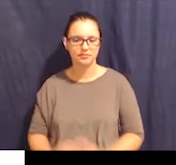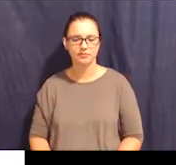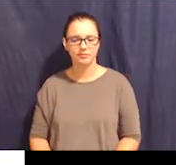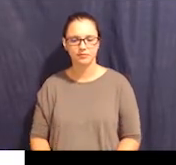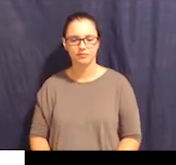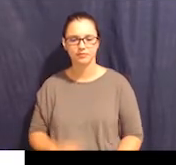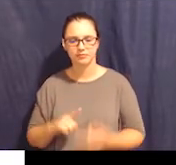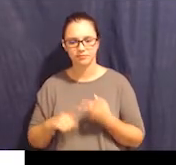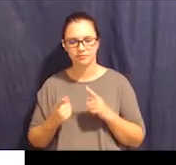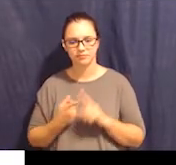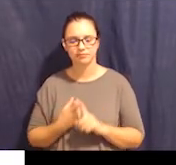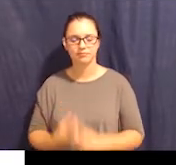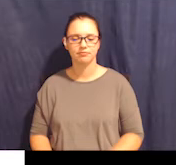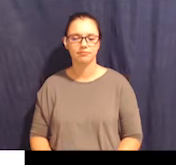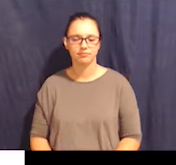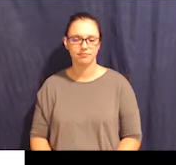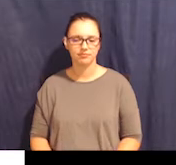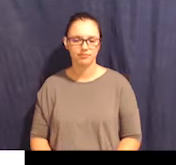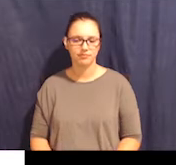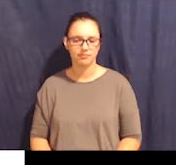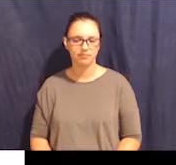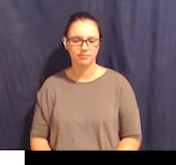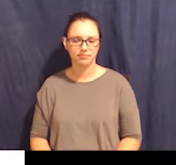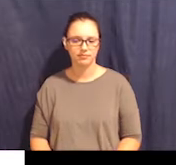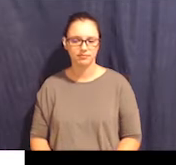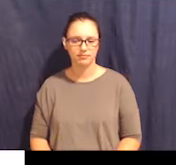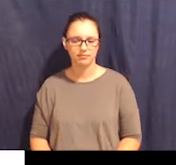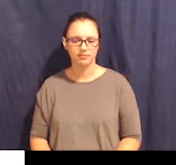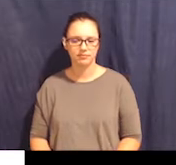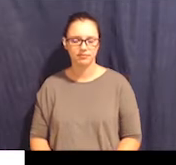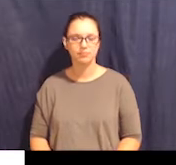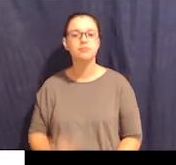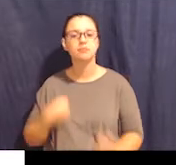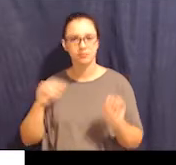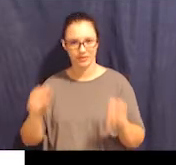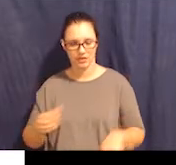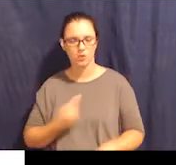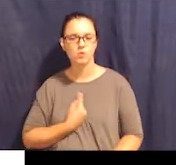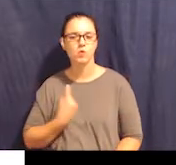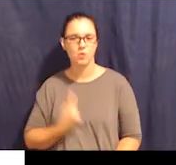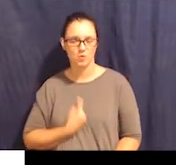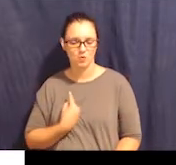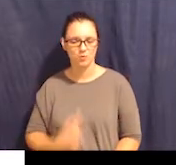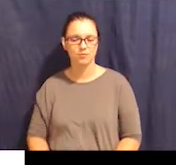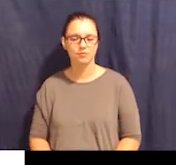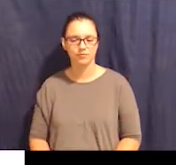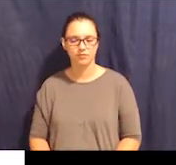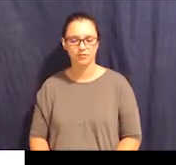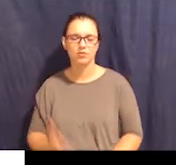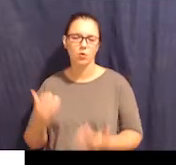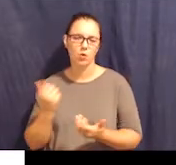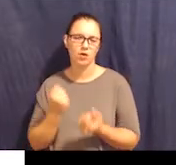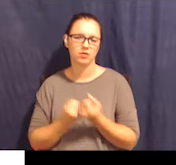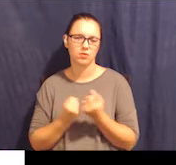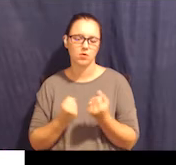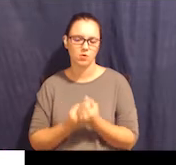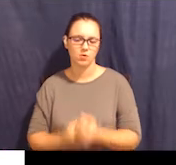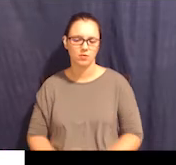I can do it alone. I want support. I want someone to decide for me.